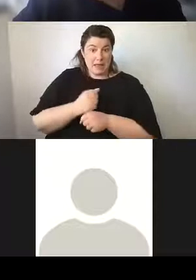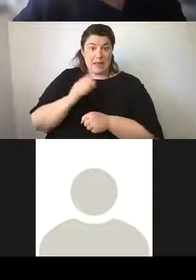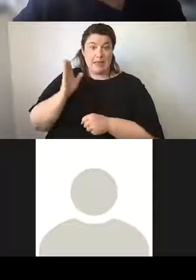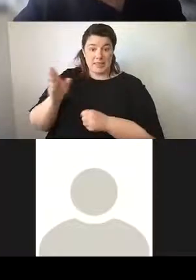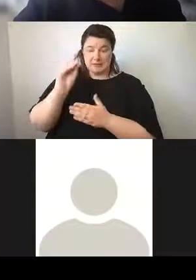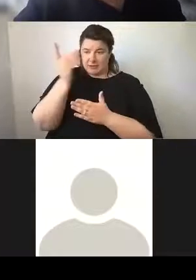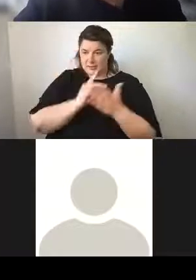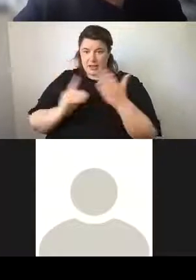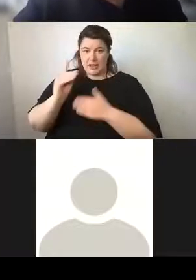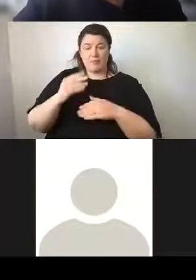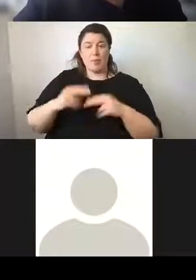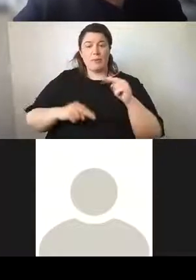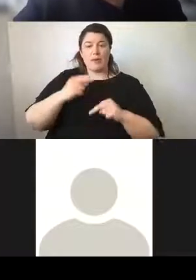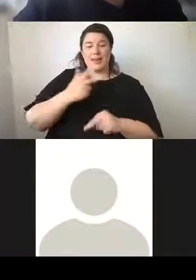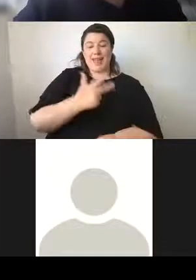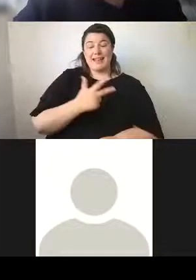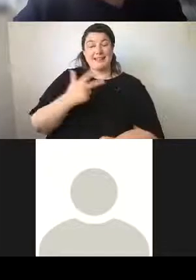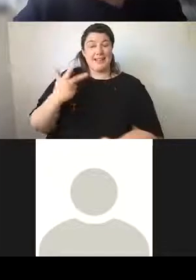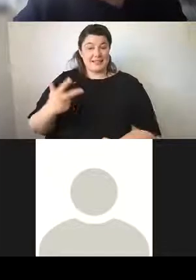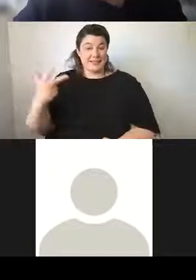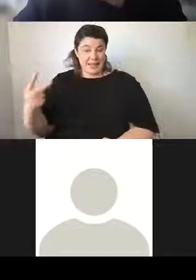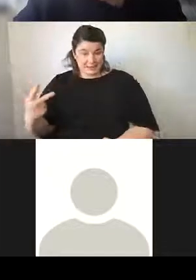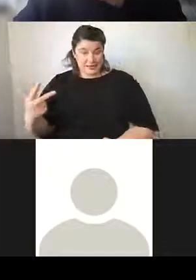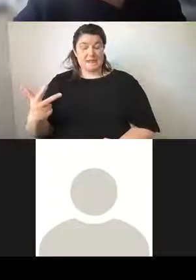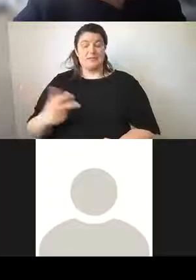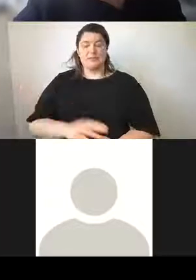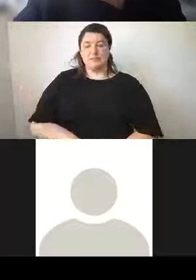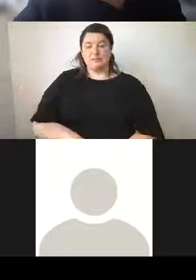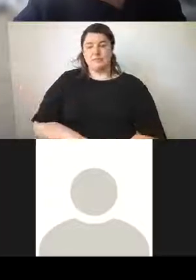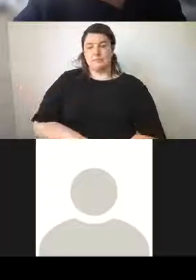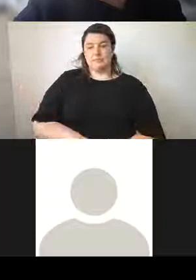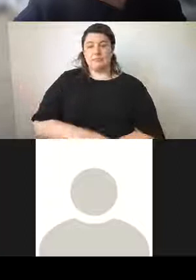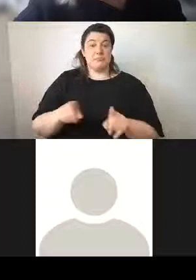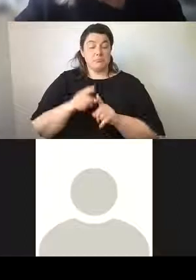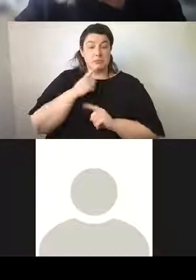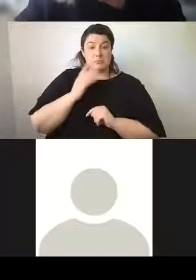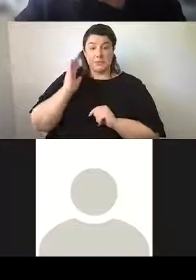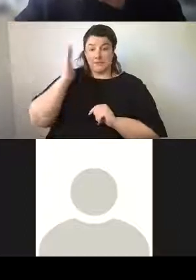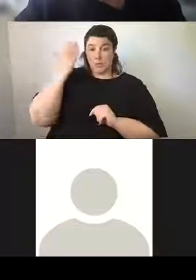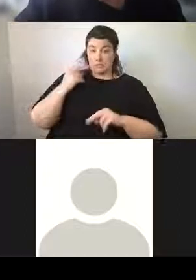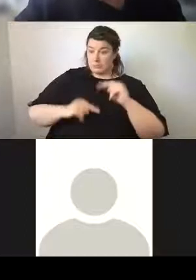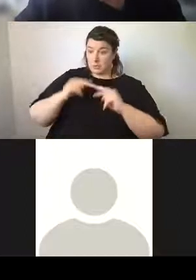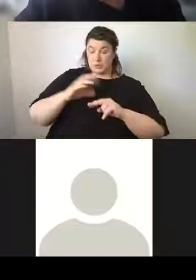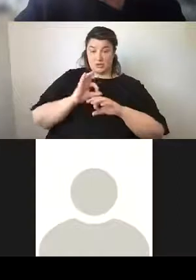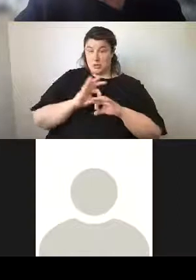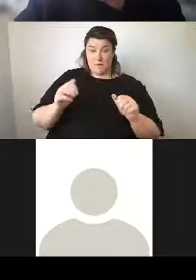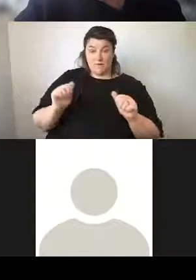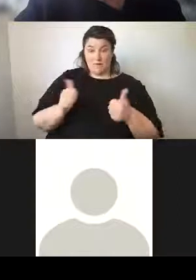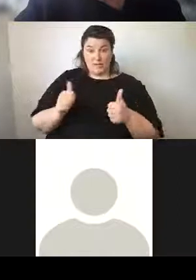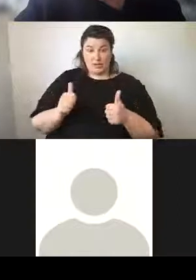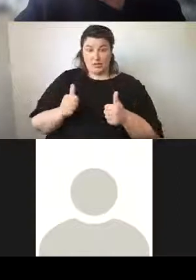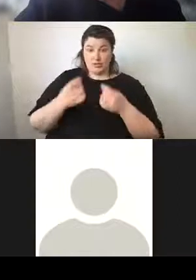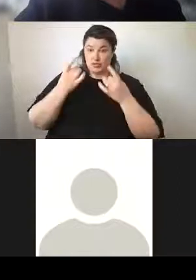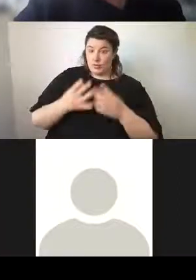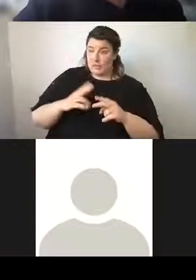1888. As I said before, the building wasn't completed just in time for those